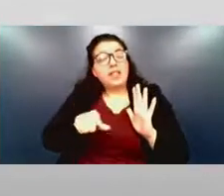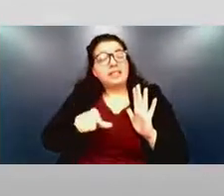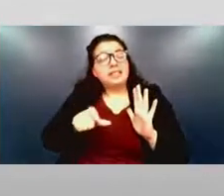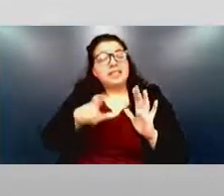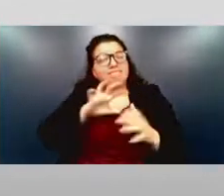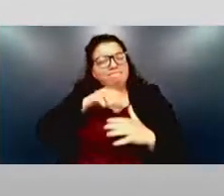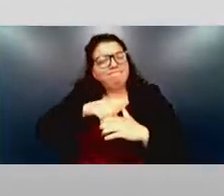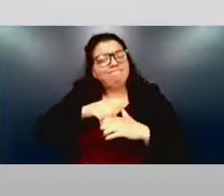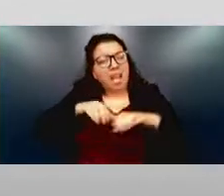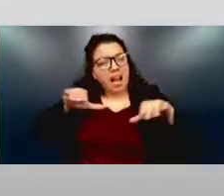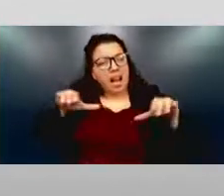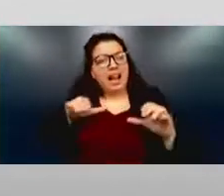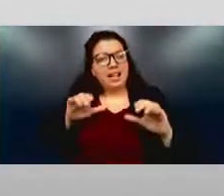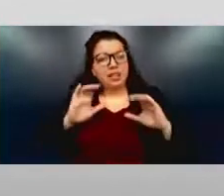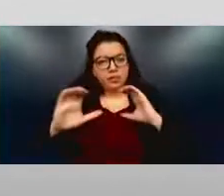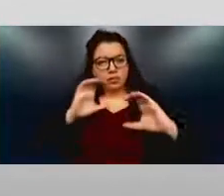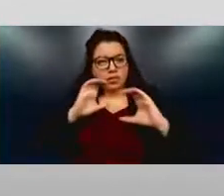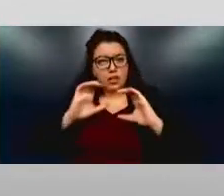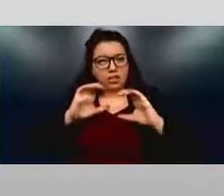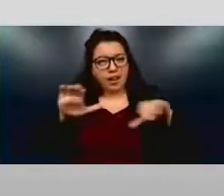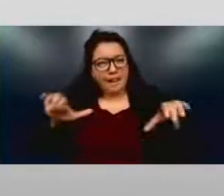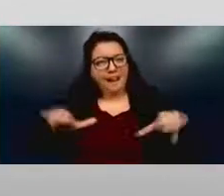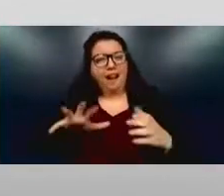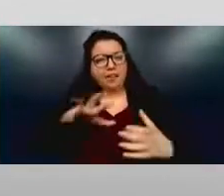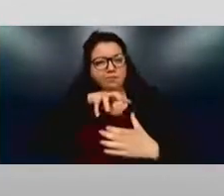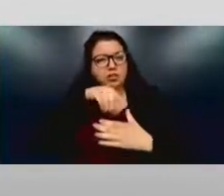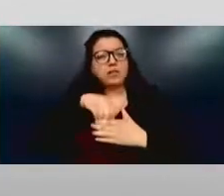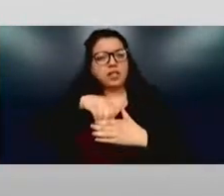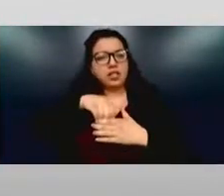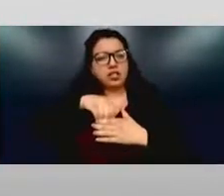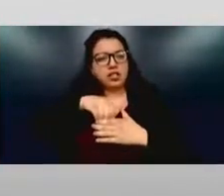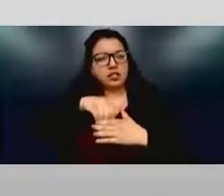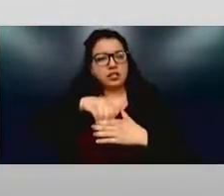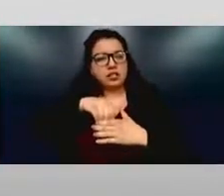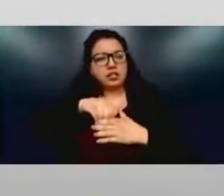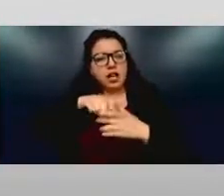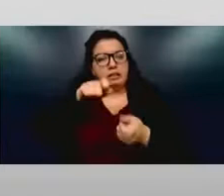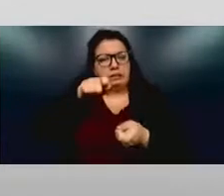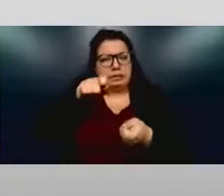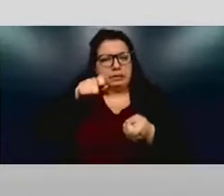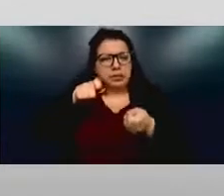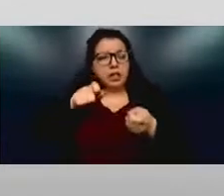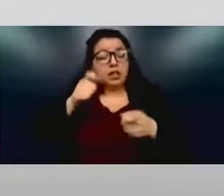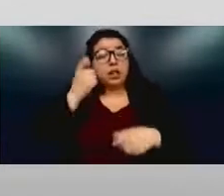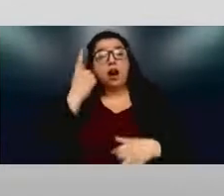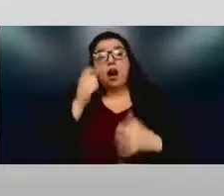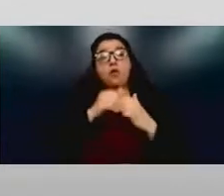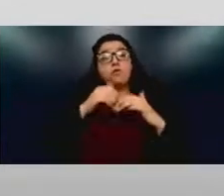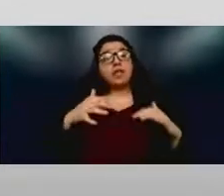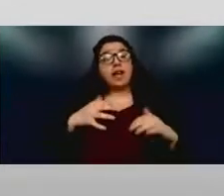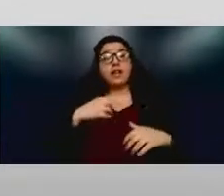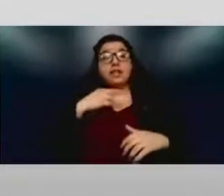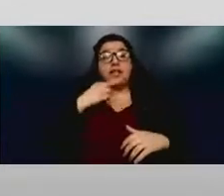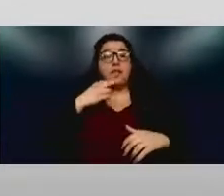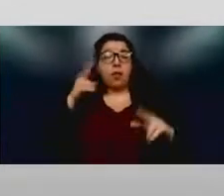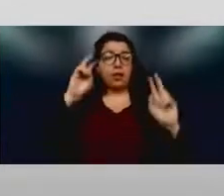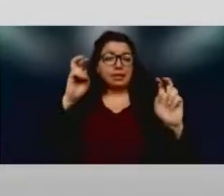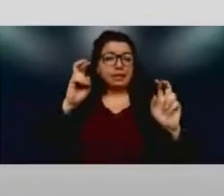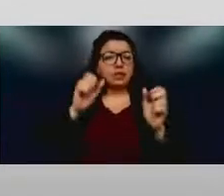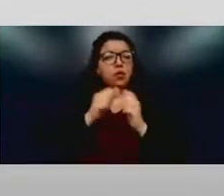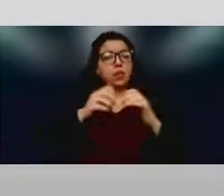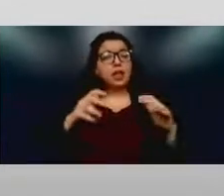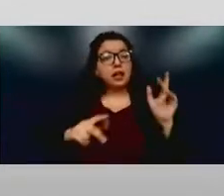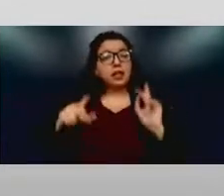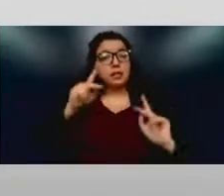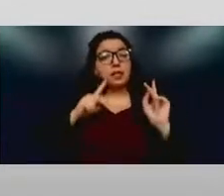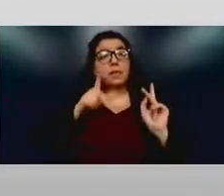and participation to then move a needle that without this voice, without the voices of individuals with and without disabilities,